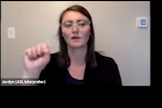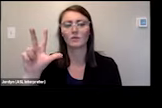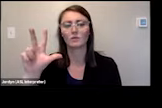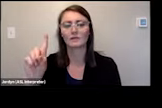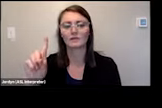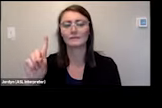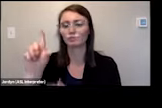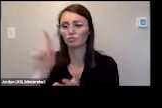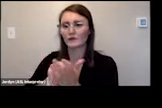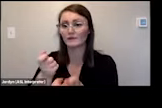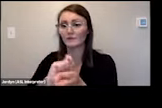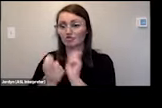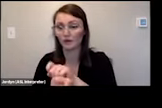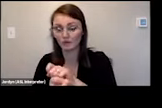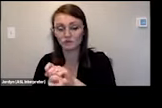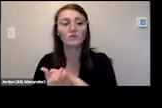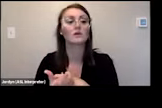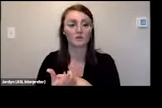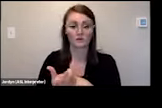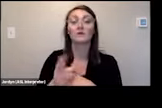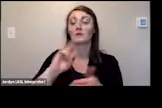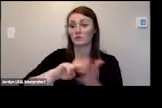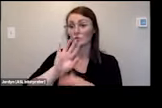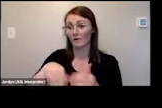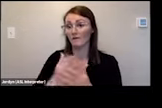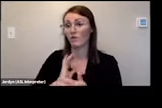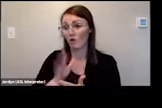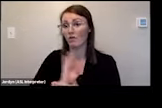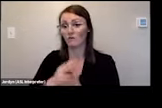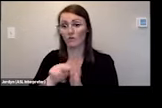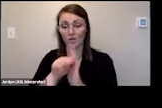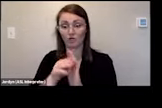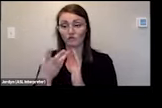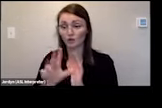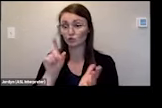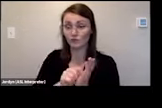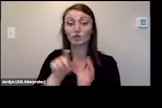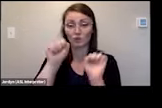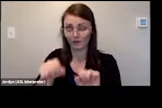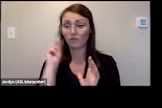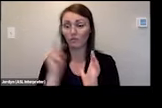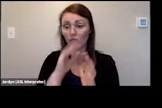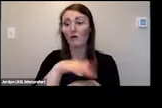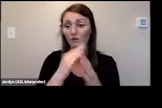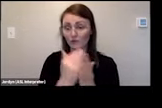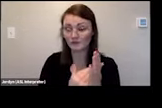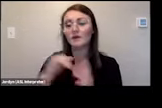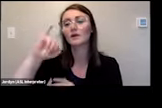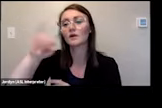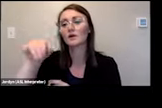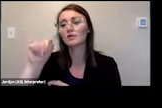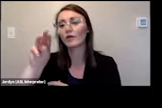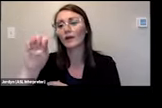that has all of the models that we have printed definitely check out our list in the doc and we also jamie designed a sci-axis